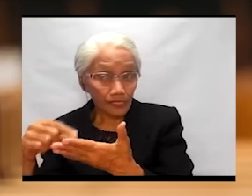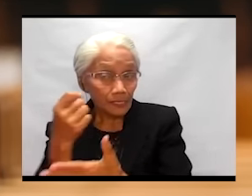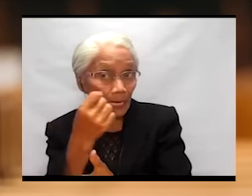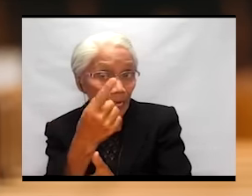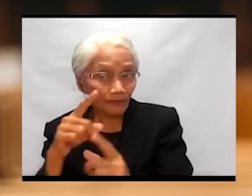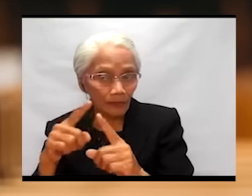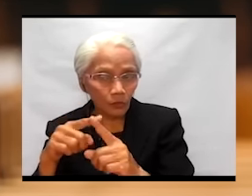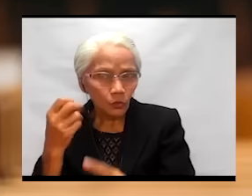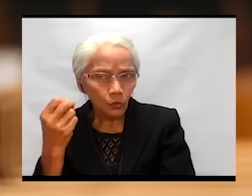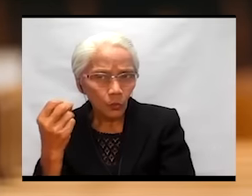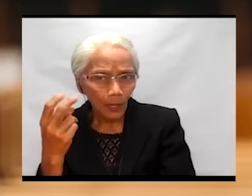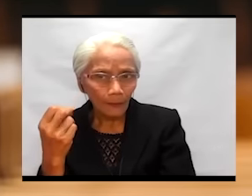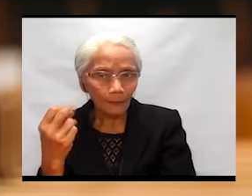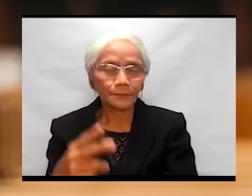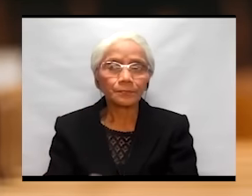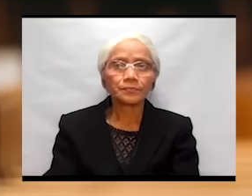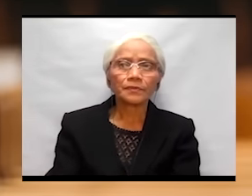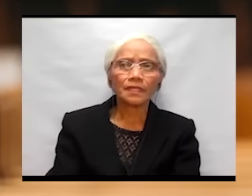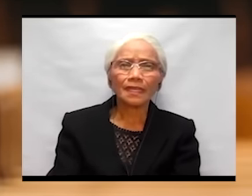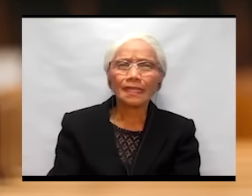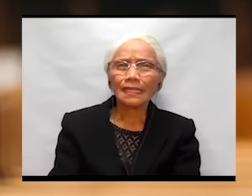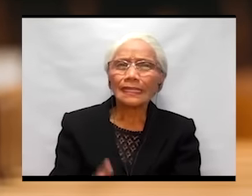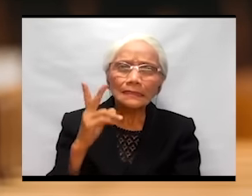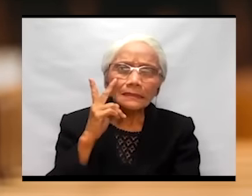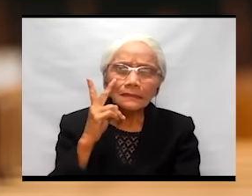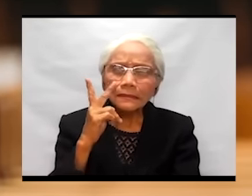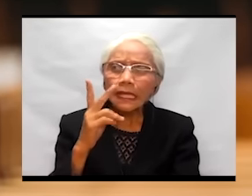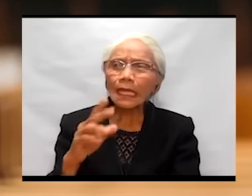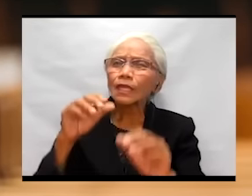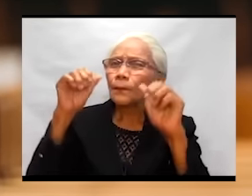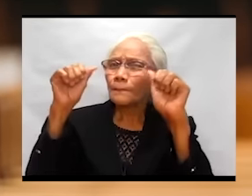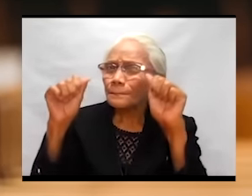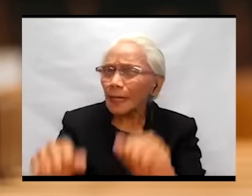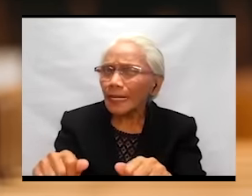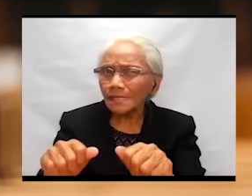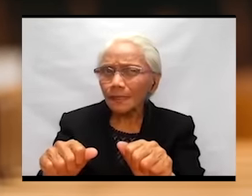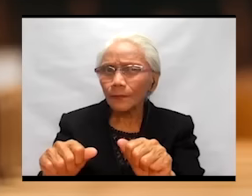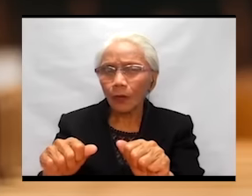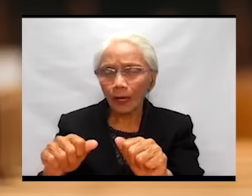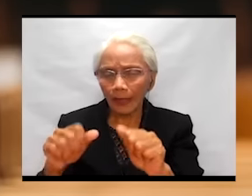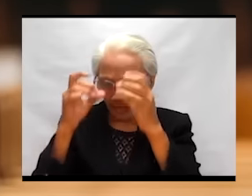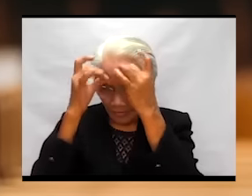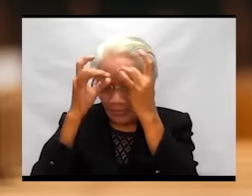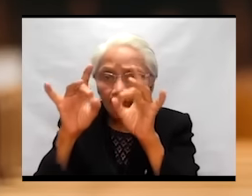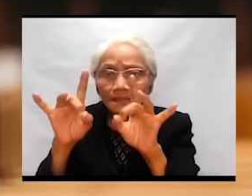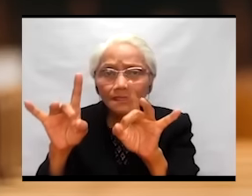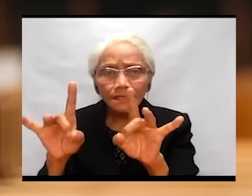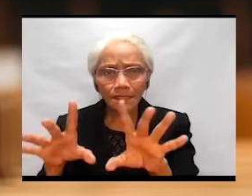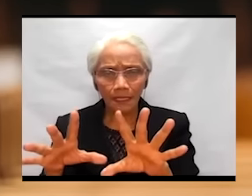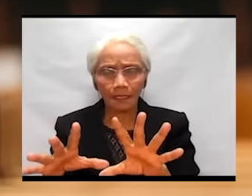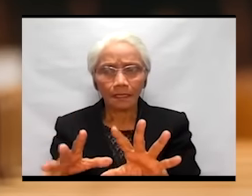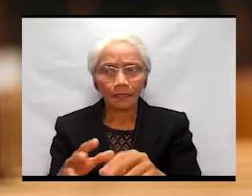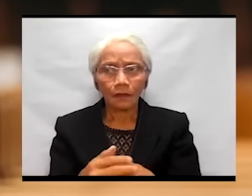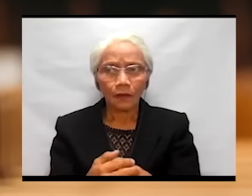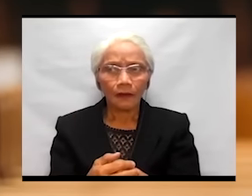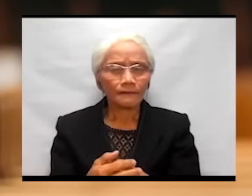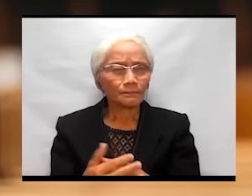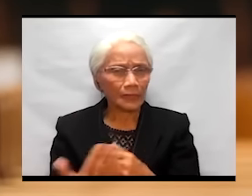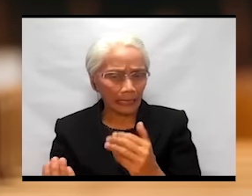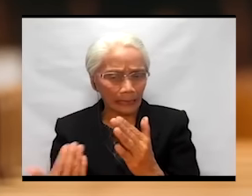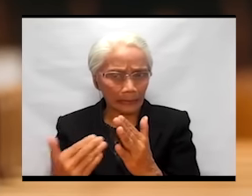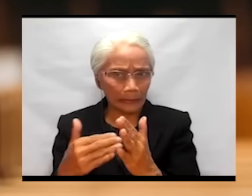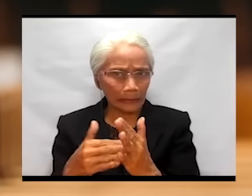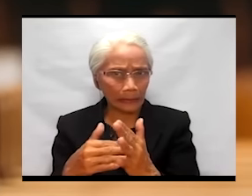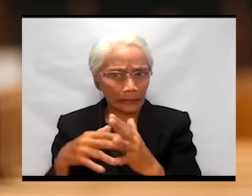Seeing the possible danger and being recaptured by the forces of Pharaoh.